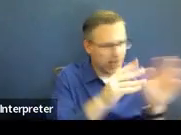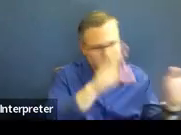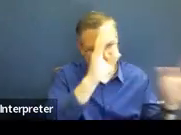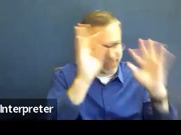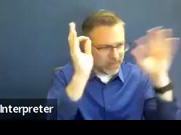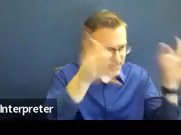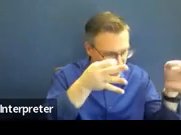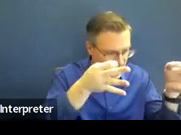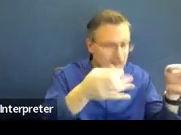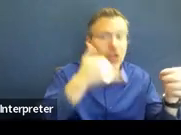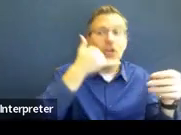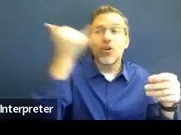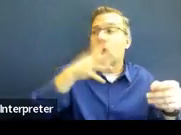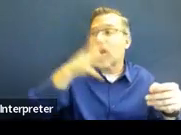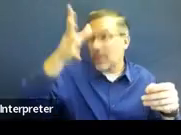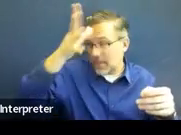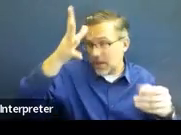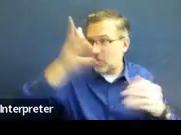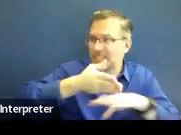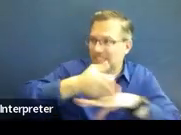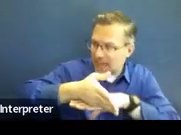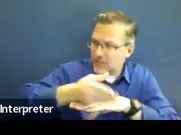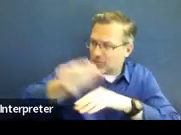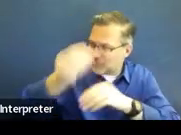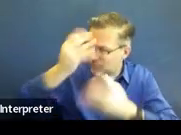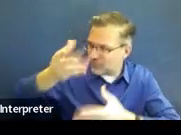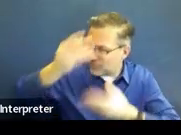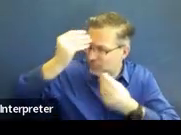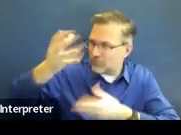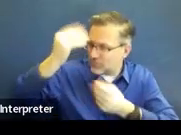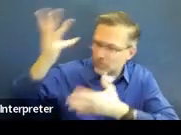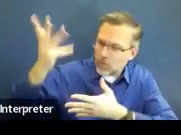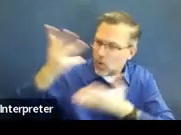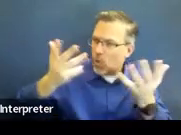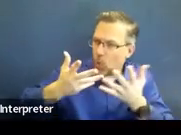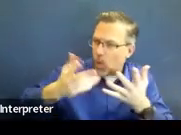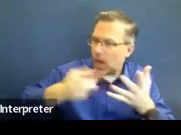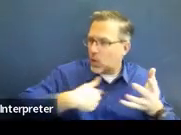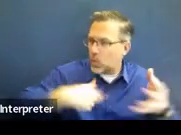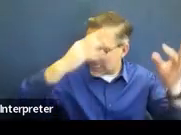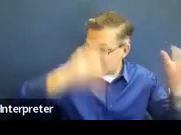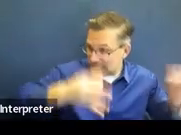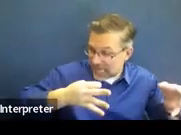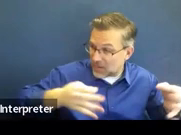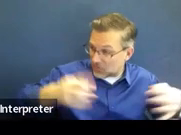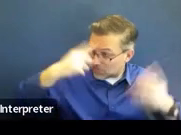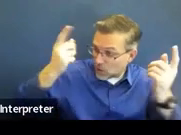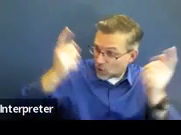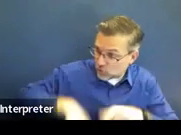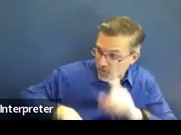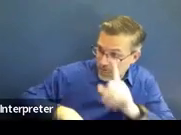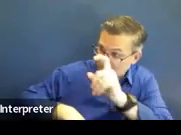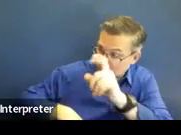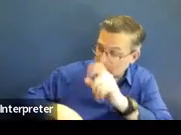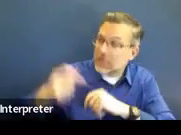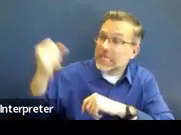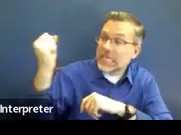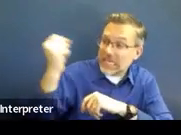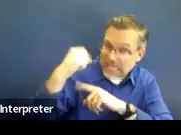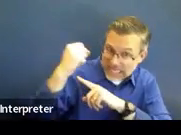after to just let them know what was talked about, what was decided, and they were in agreement with that. Would we still need to do an amendment?